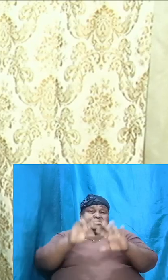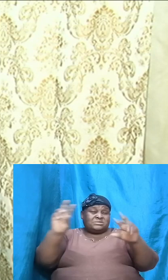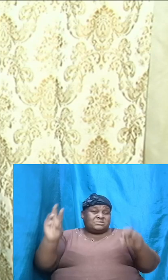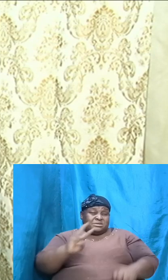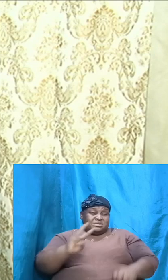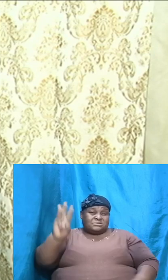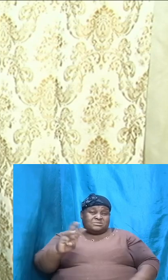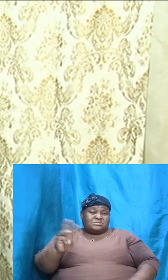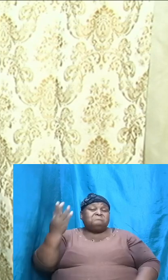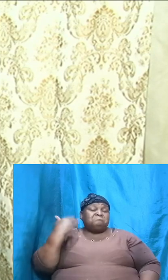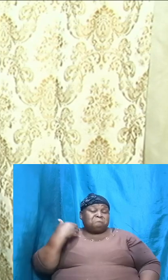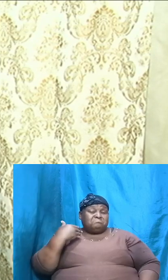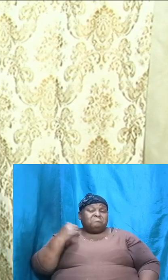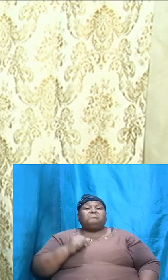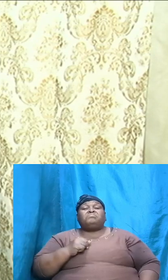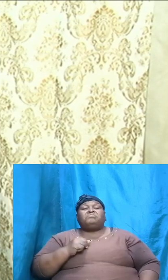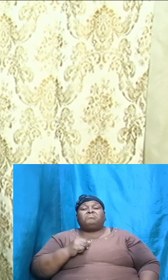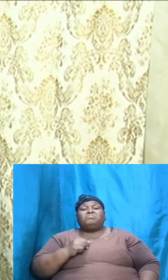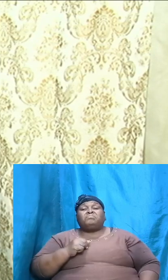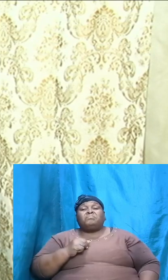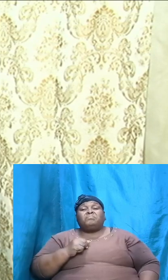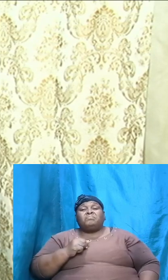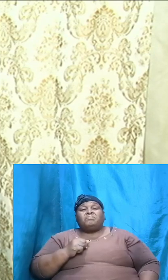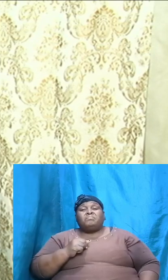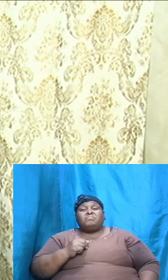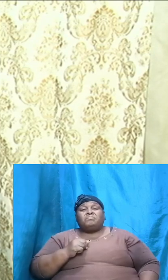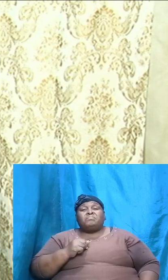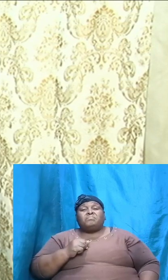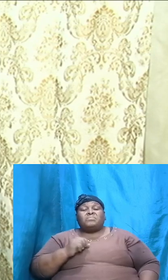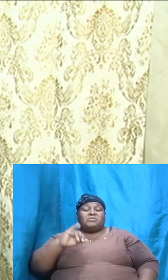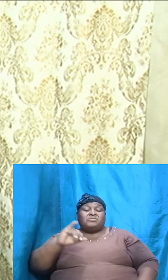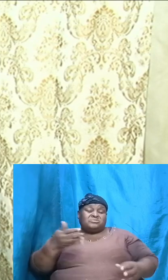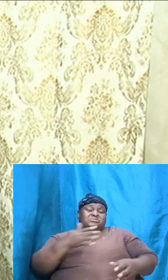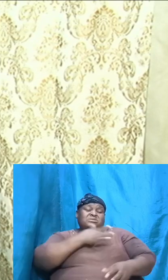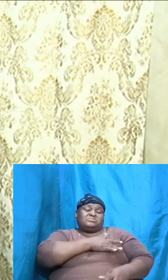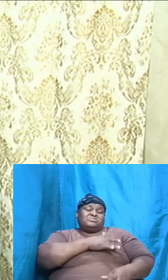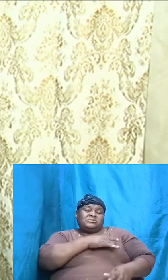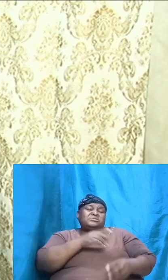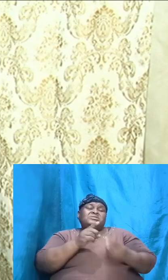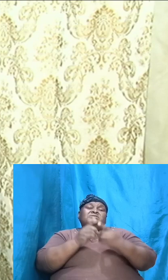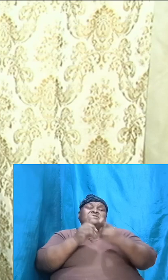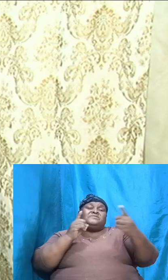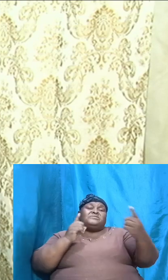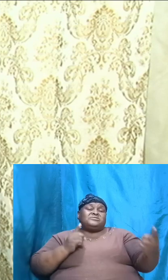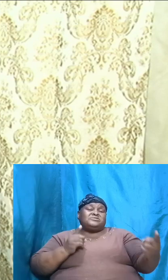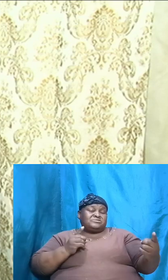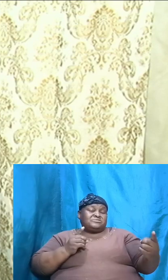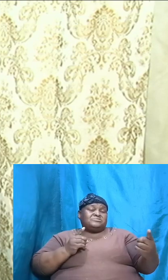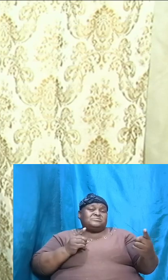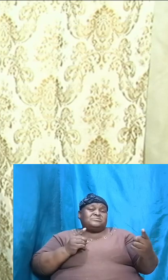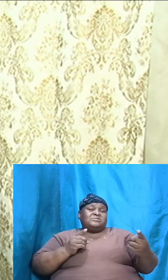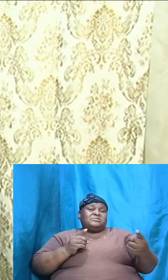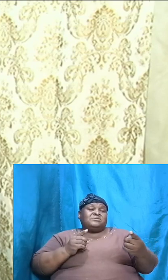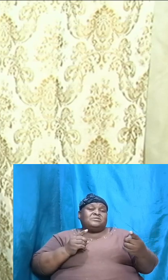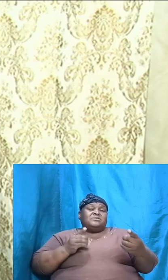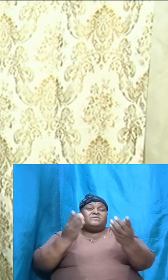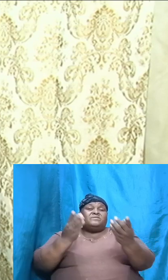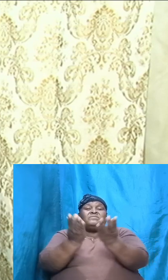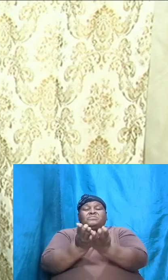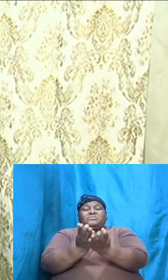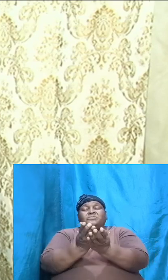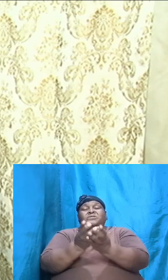I would like for us to just appreciate the divisions of the book of Genesis.